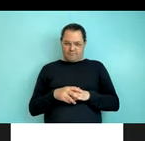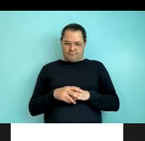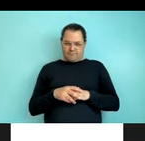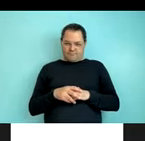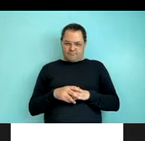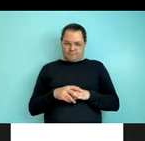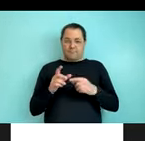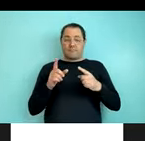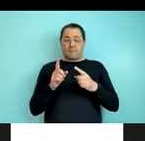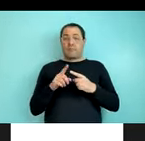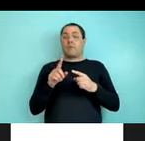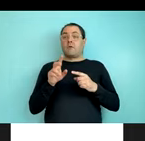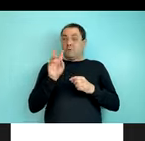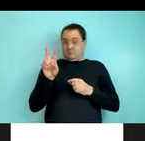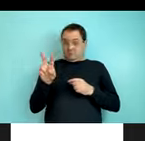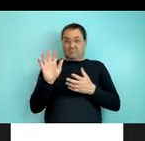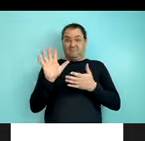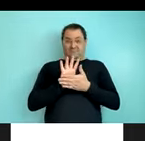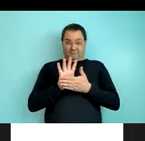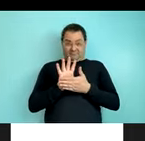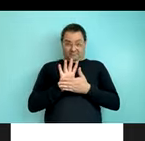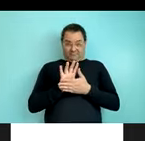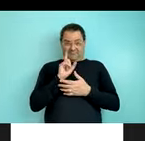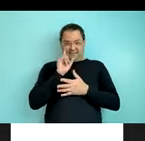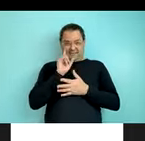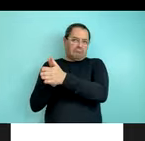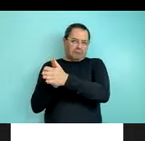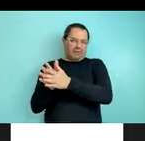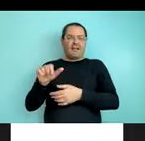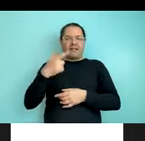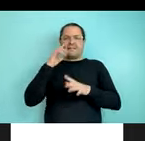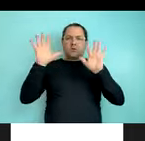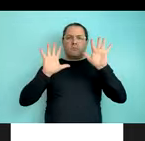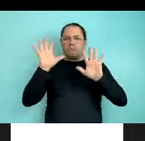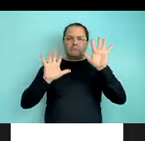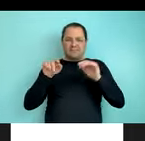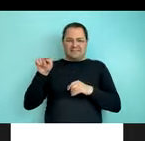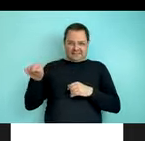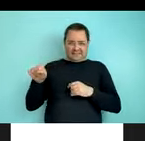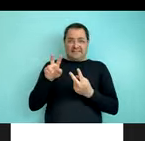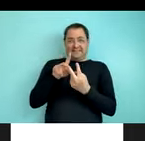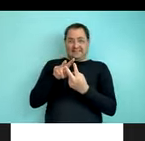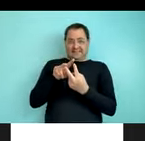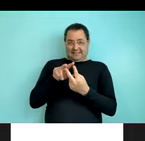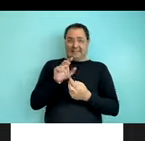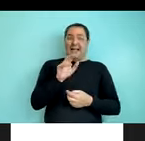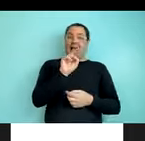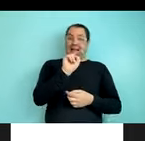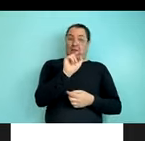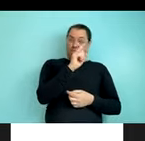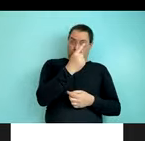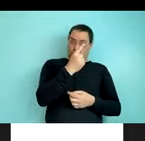And after each video, each event video, they saw a gesture vignette that describes the item in either the noun first or noun last orders.